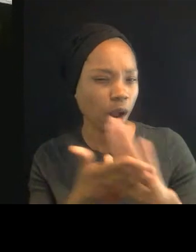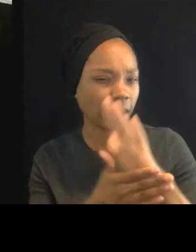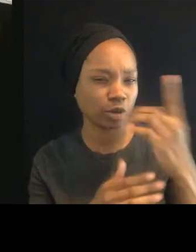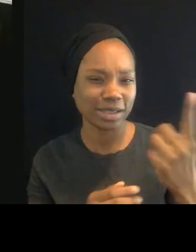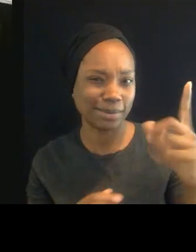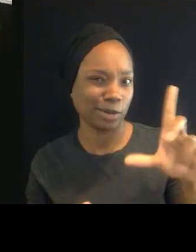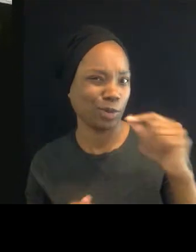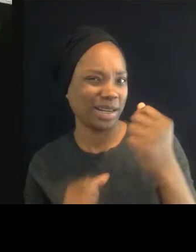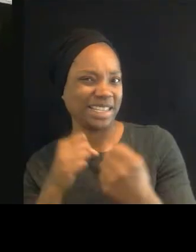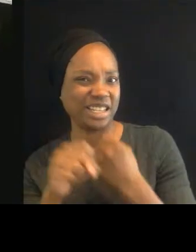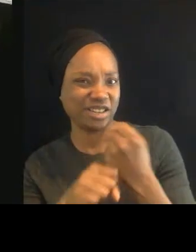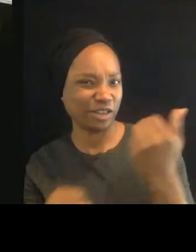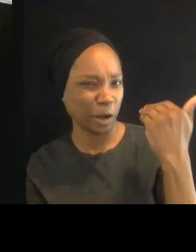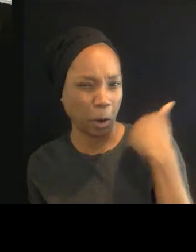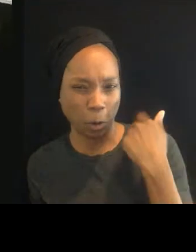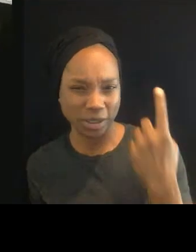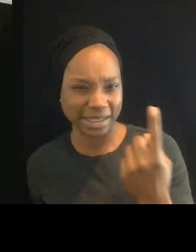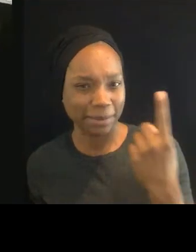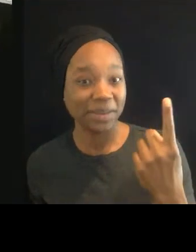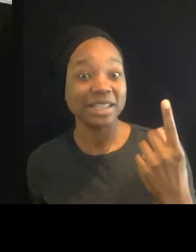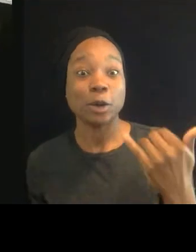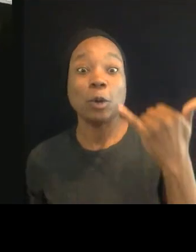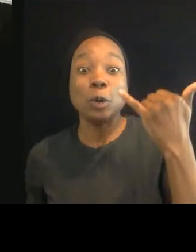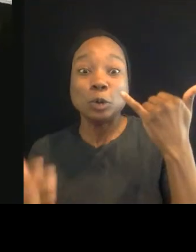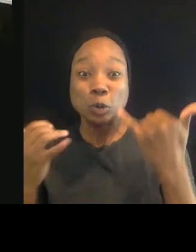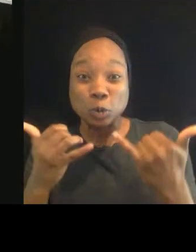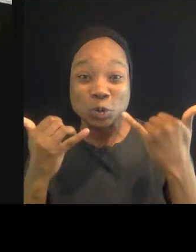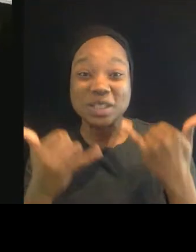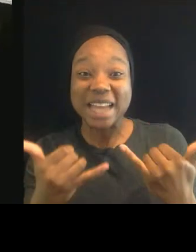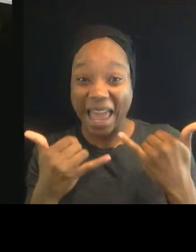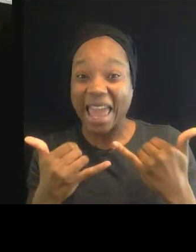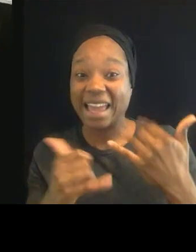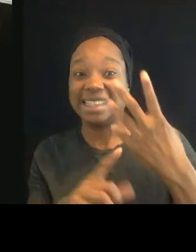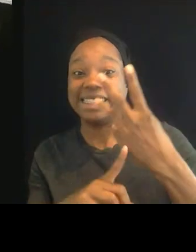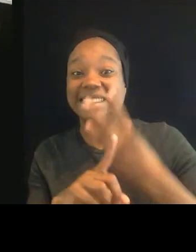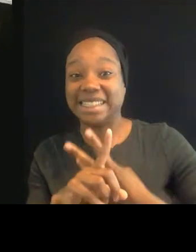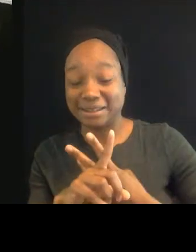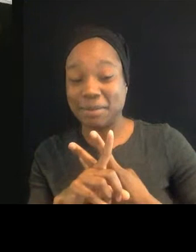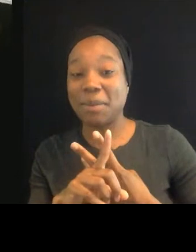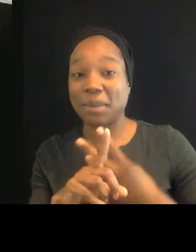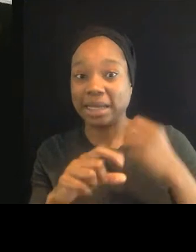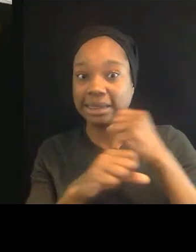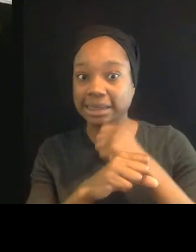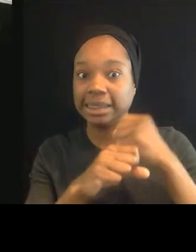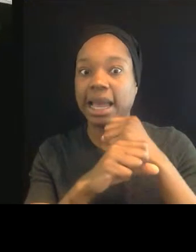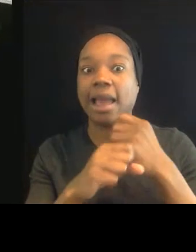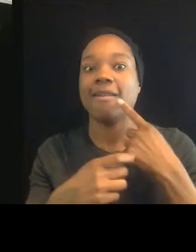so only today, after six months in sort of advance, she has been finally confirmed to this